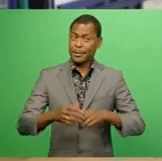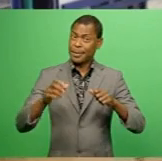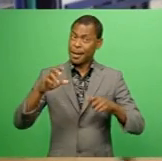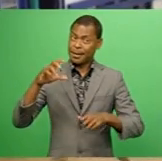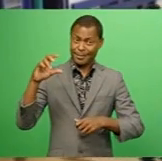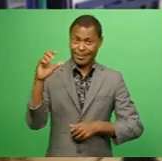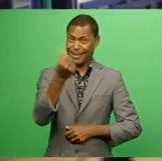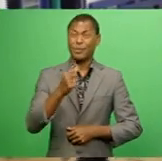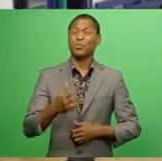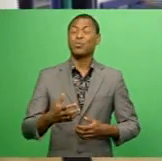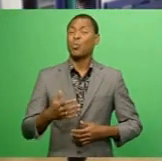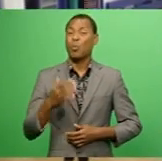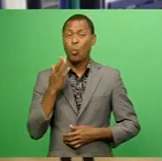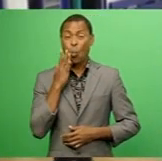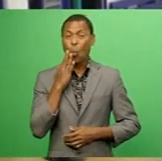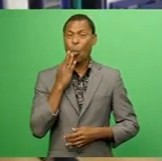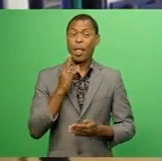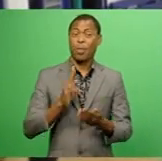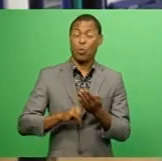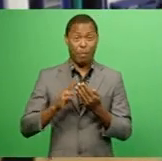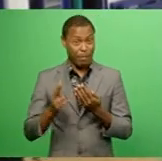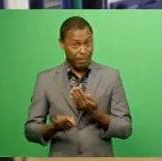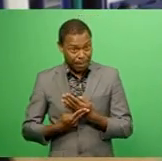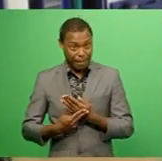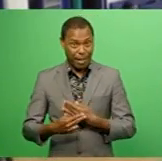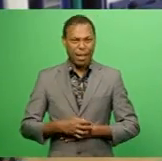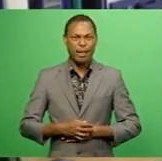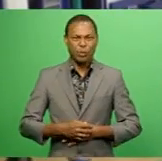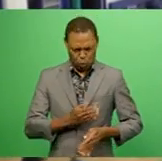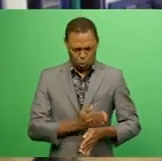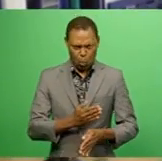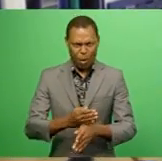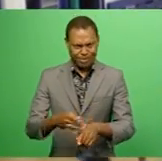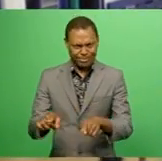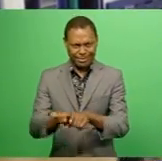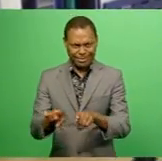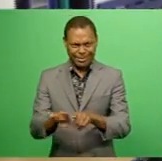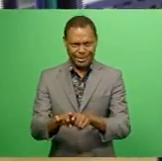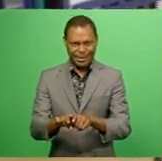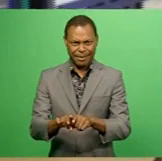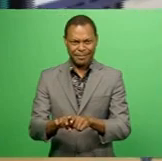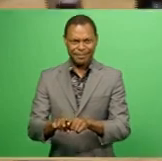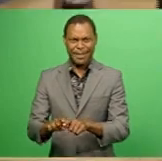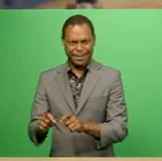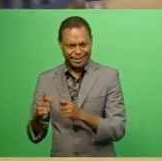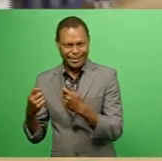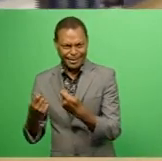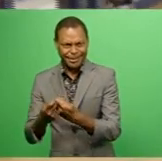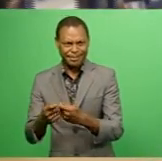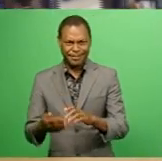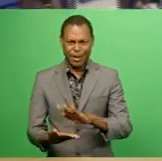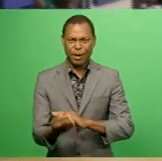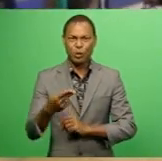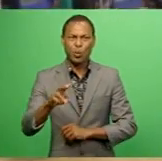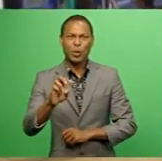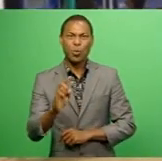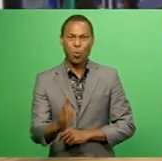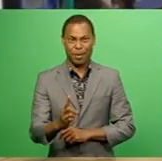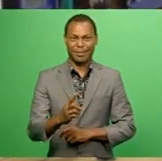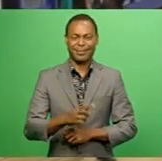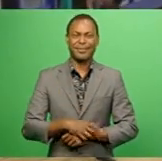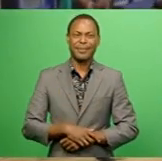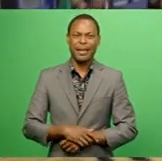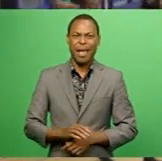in November, Netball Fiji will be working on a similar tournament to give the Under-21 team as much game time as